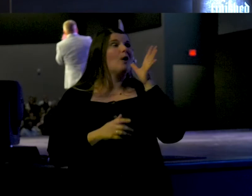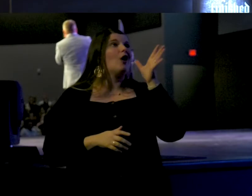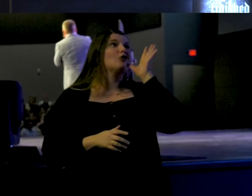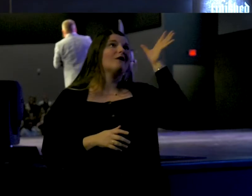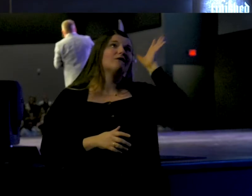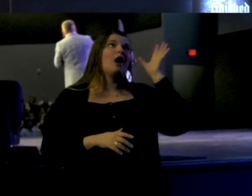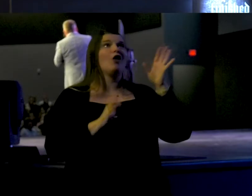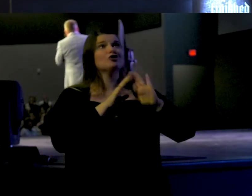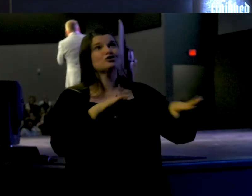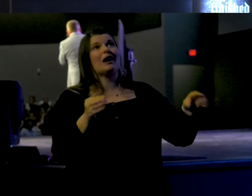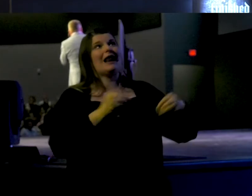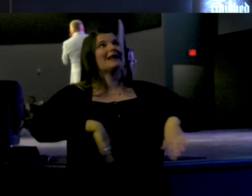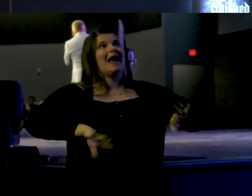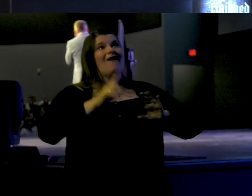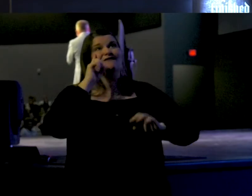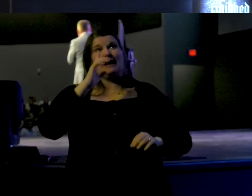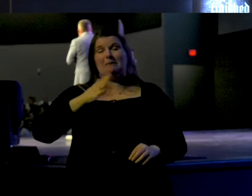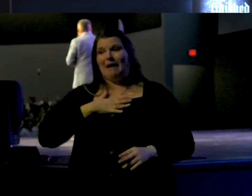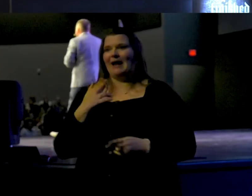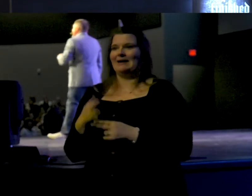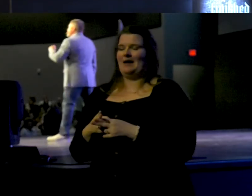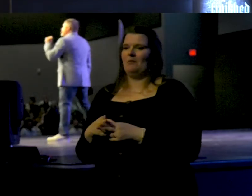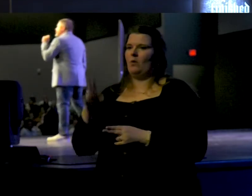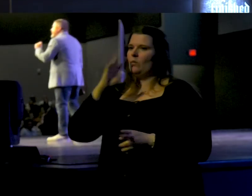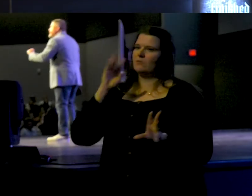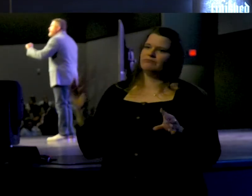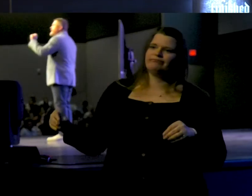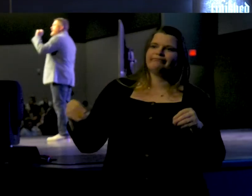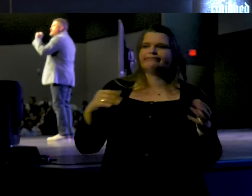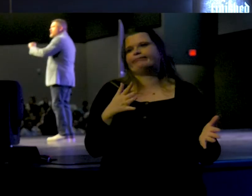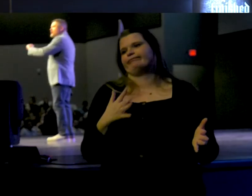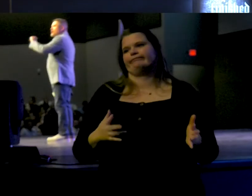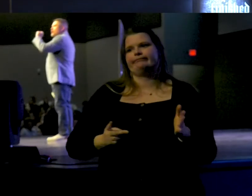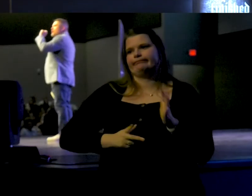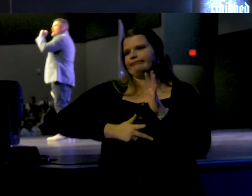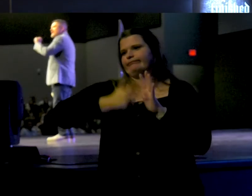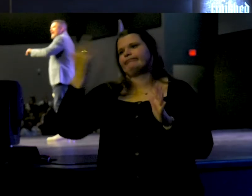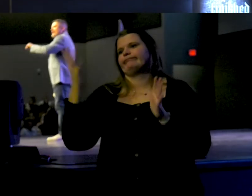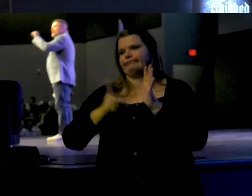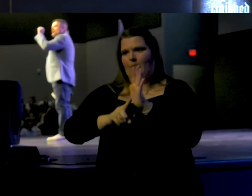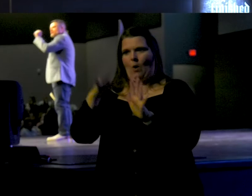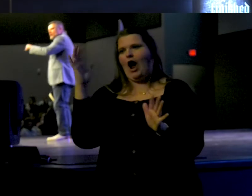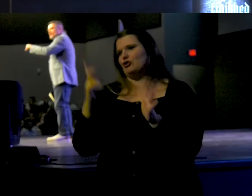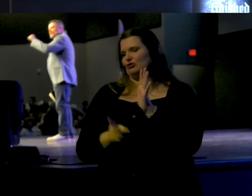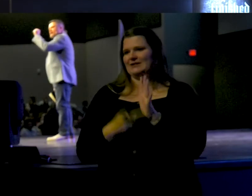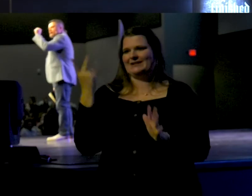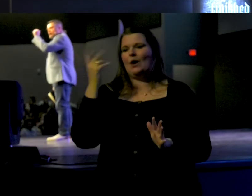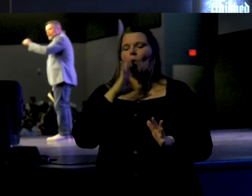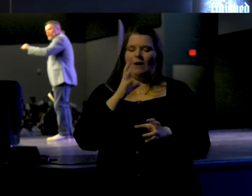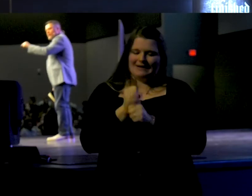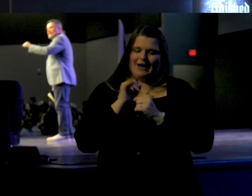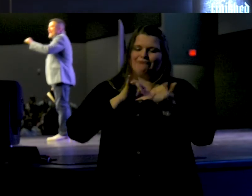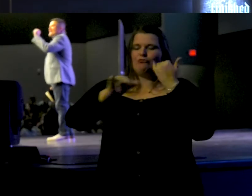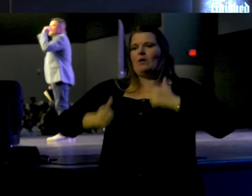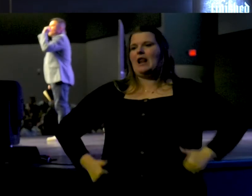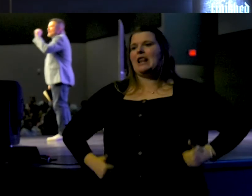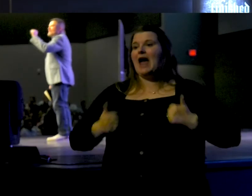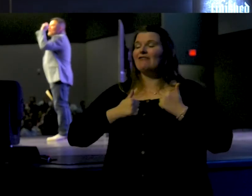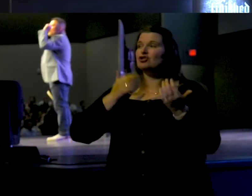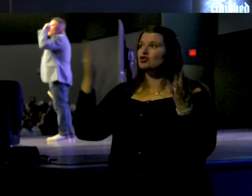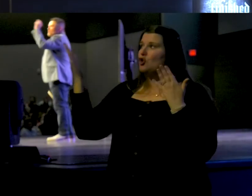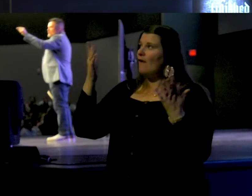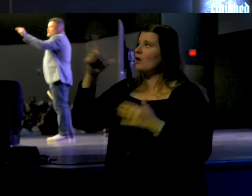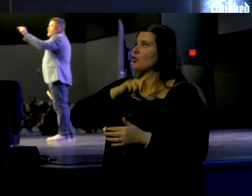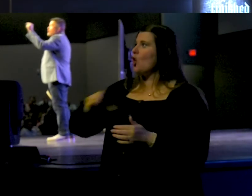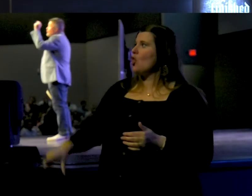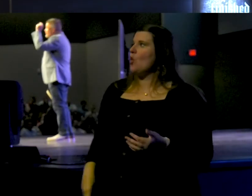or lands for my name's sake will receive a hundredfold and will inherit eternal life. Serving the Lord as a